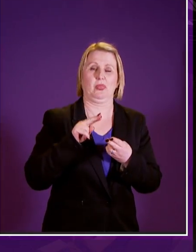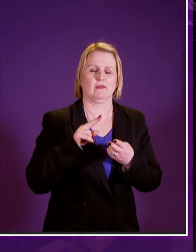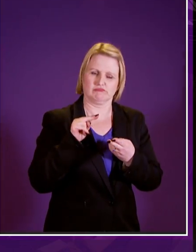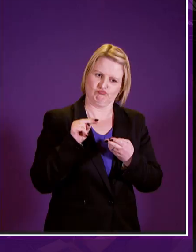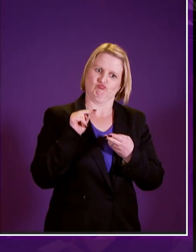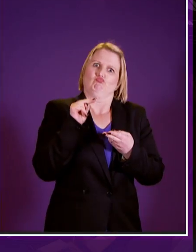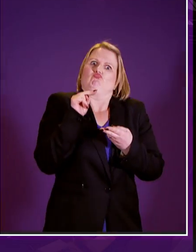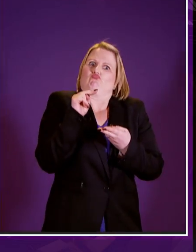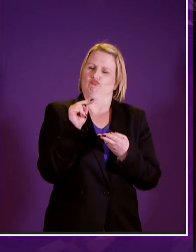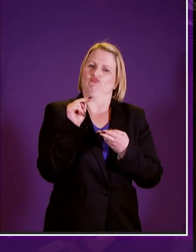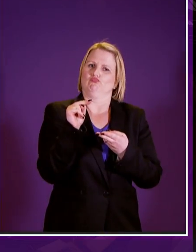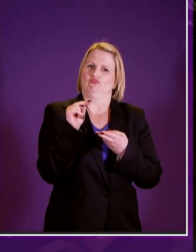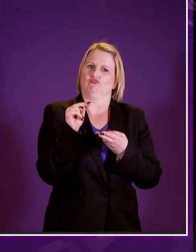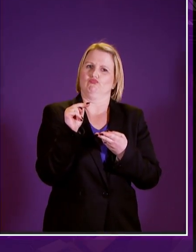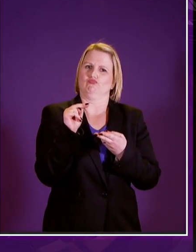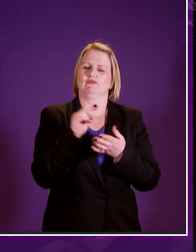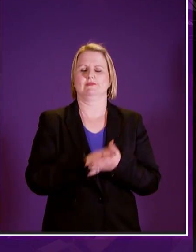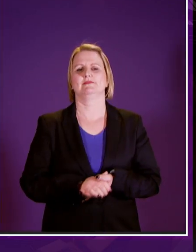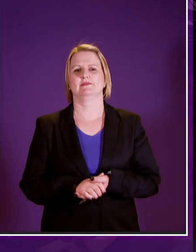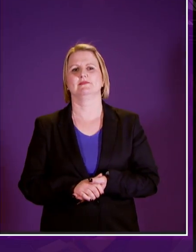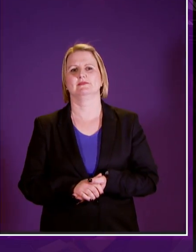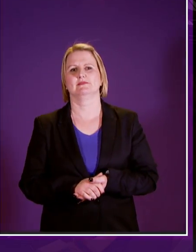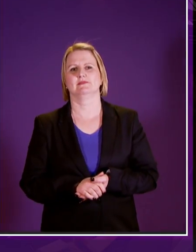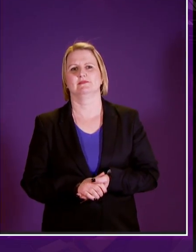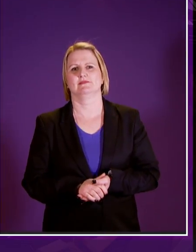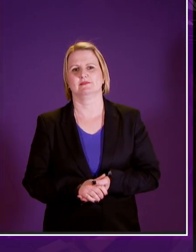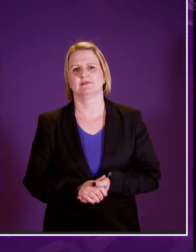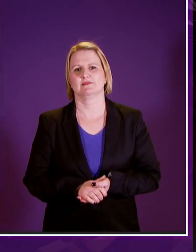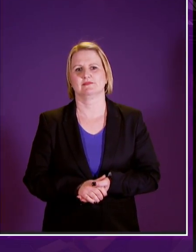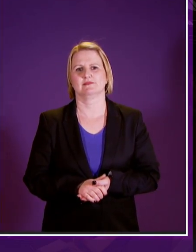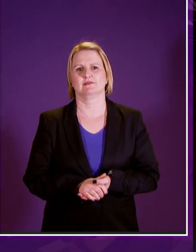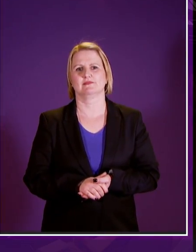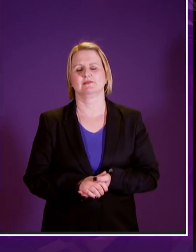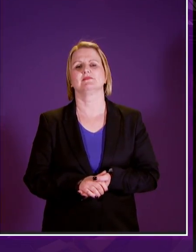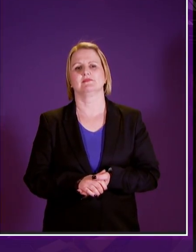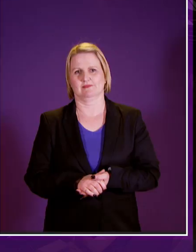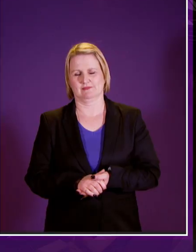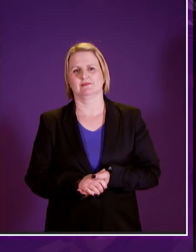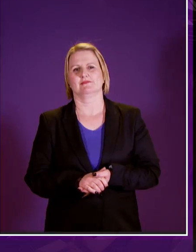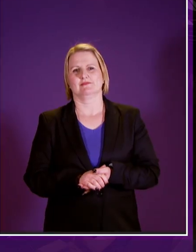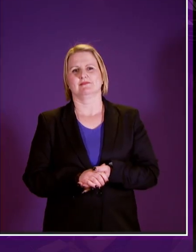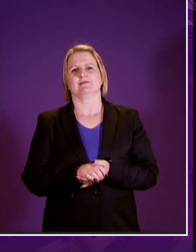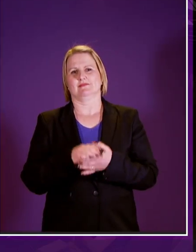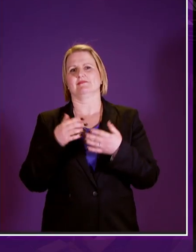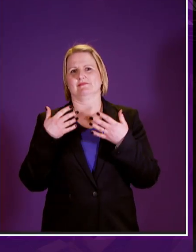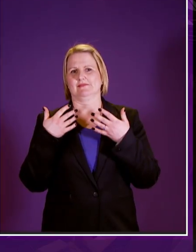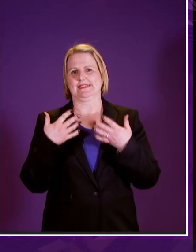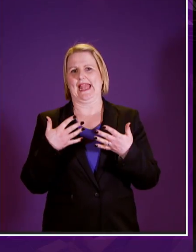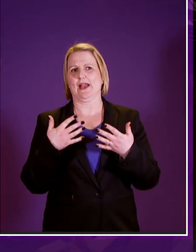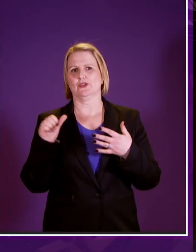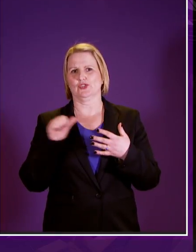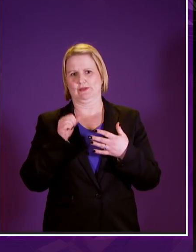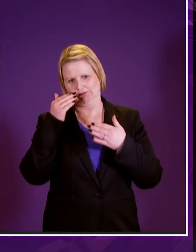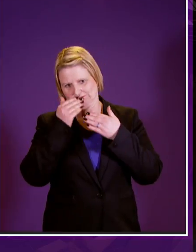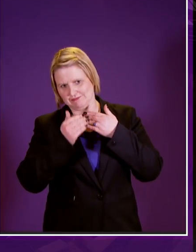cost to them in one year of five million pounds now we we should look forward to